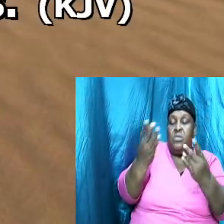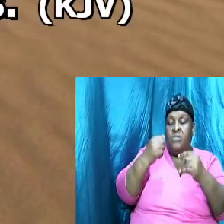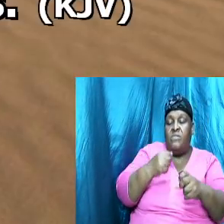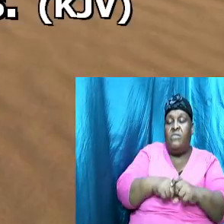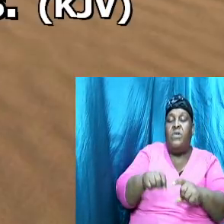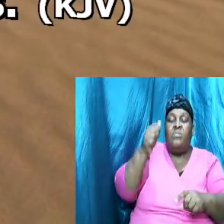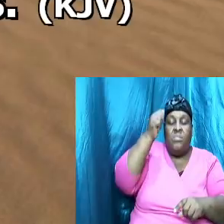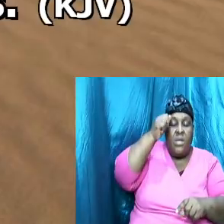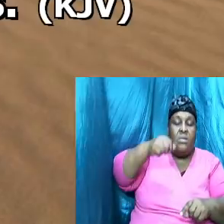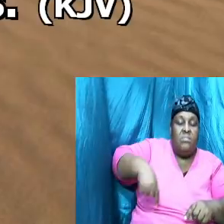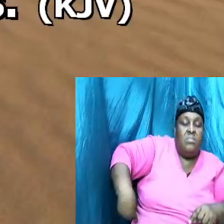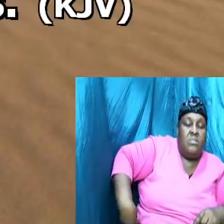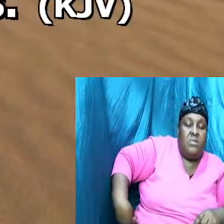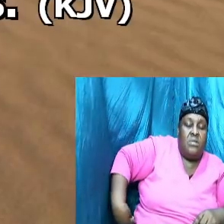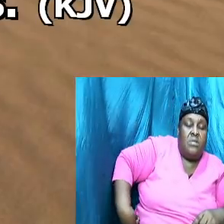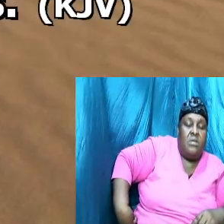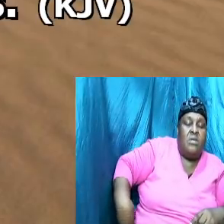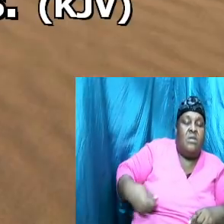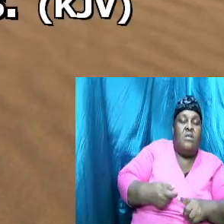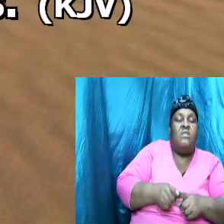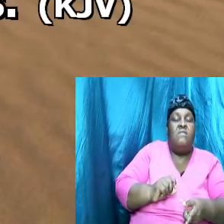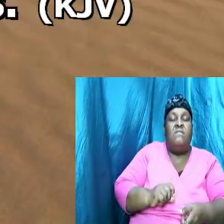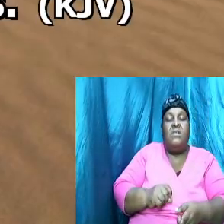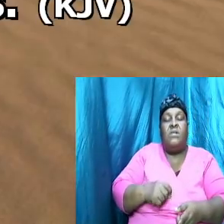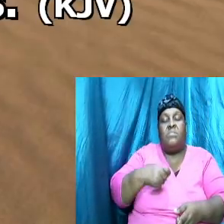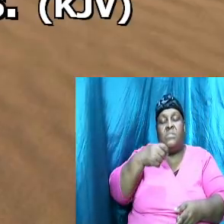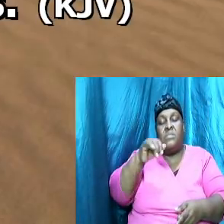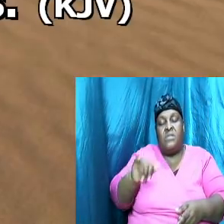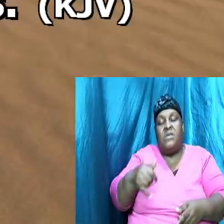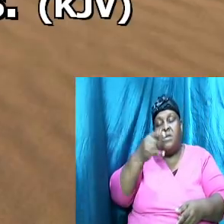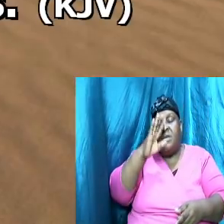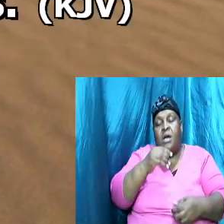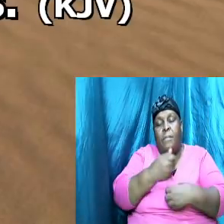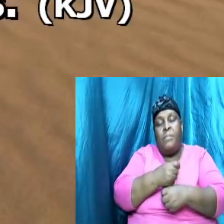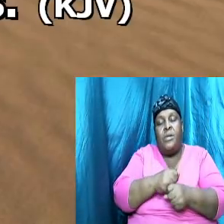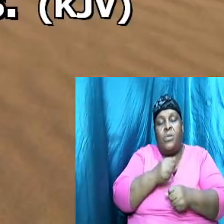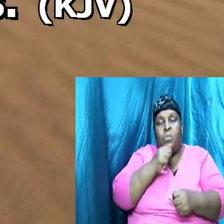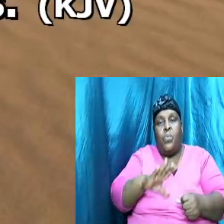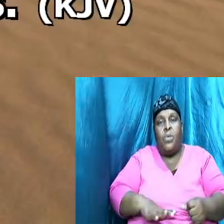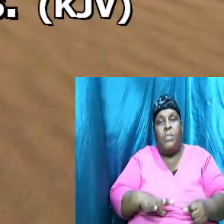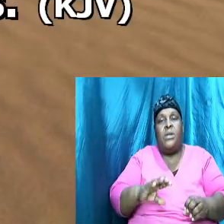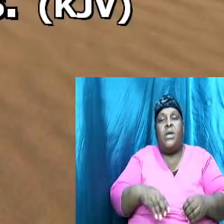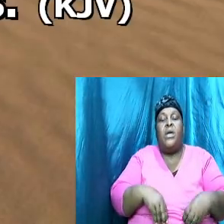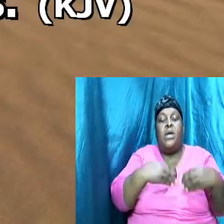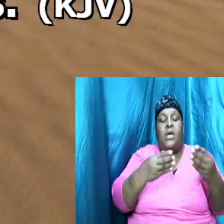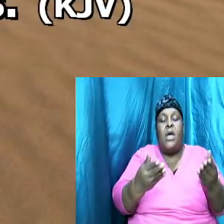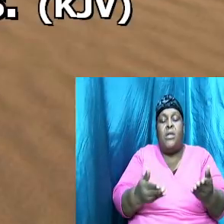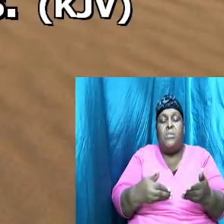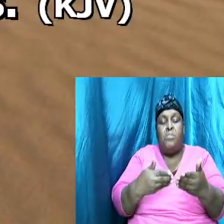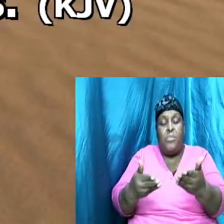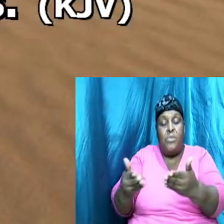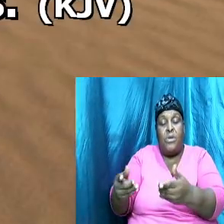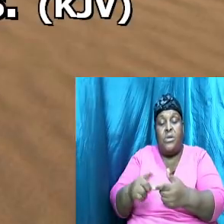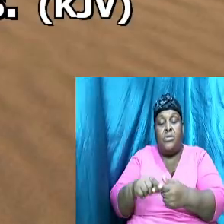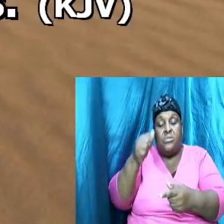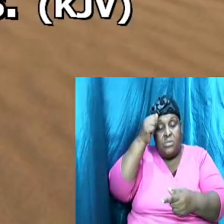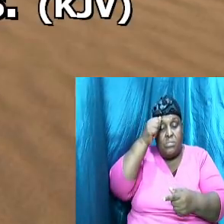and from that God made a woman and presented as his bride